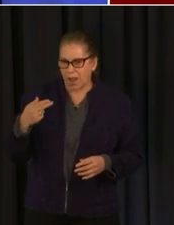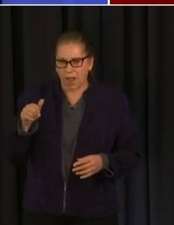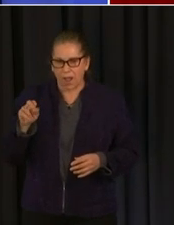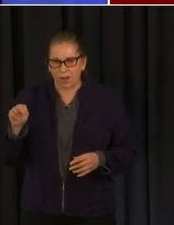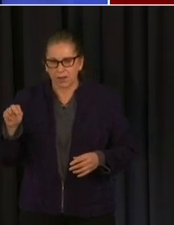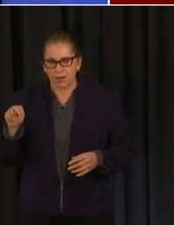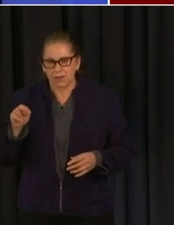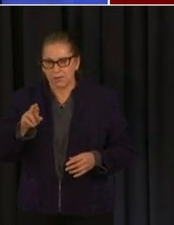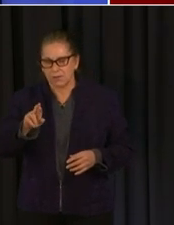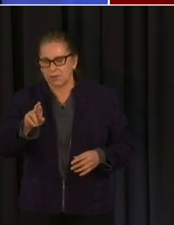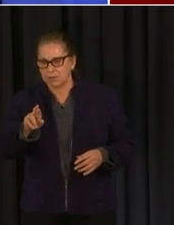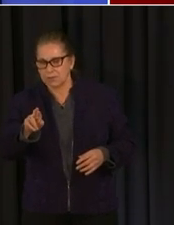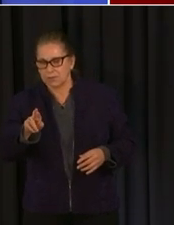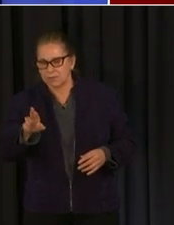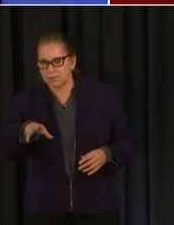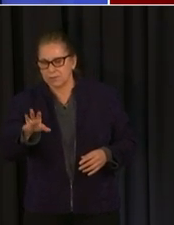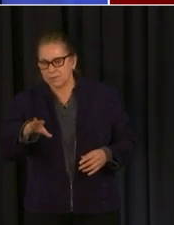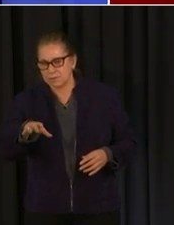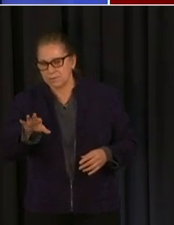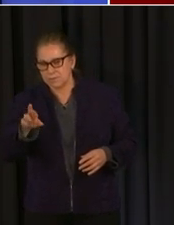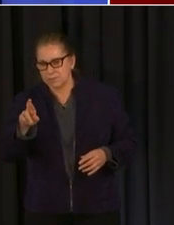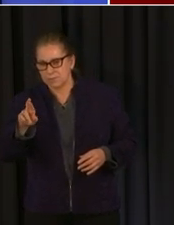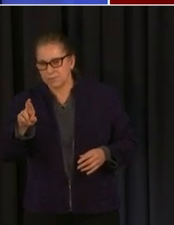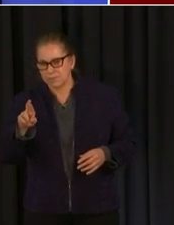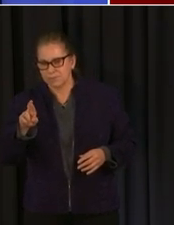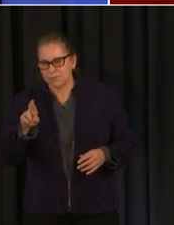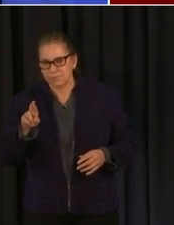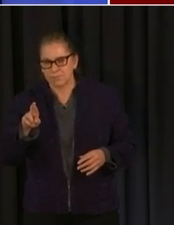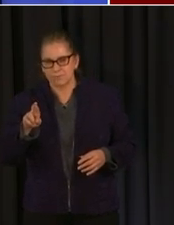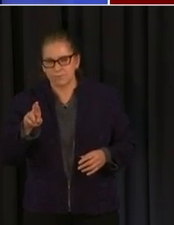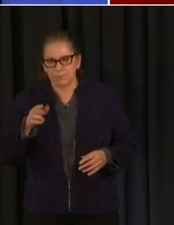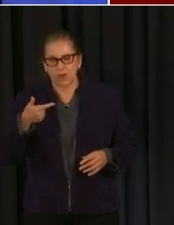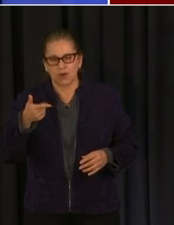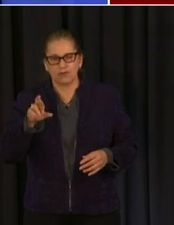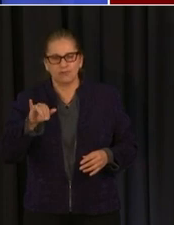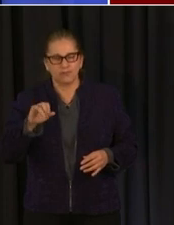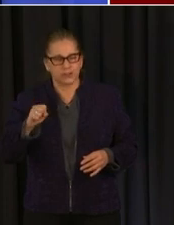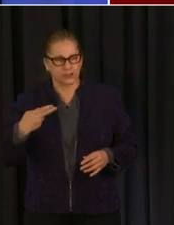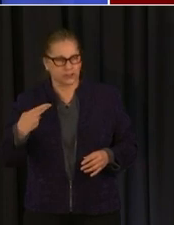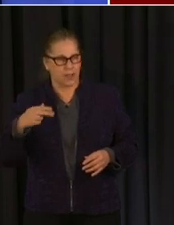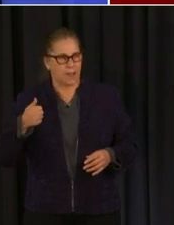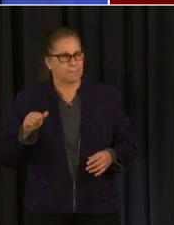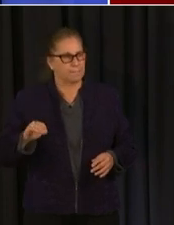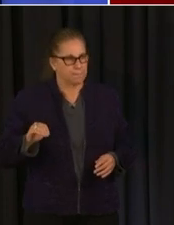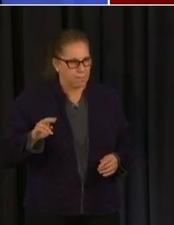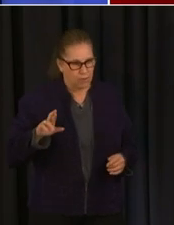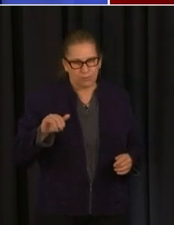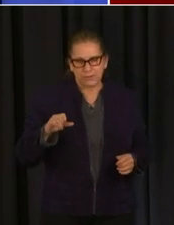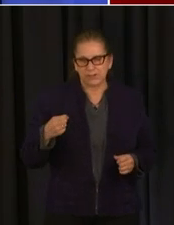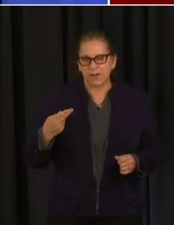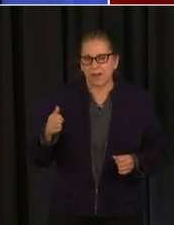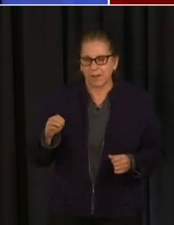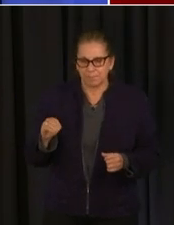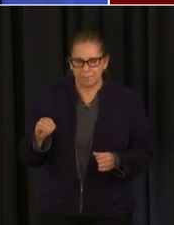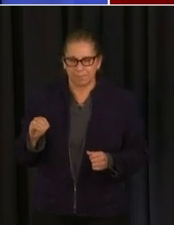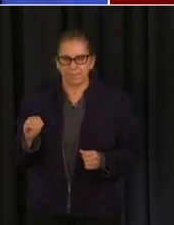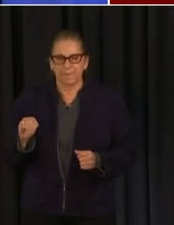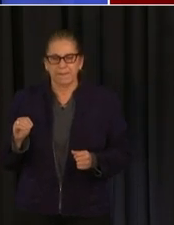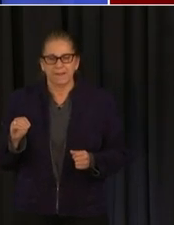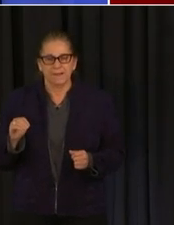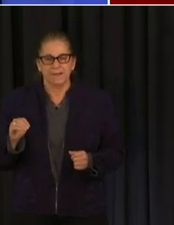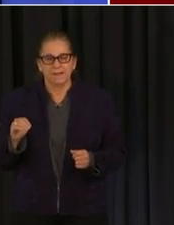us uh she recognizes that uh how important that membership is and that we